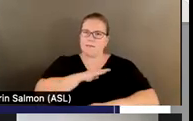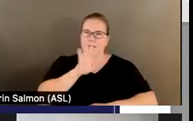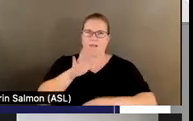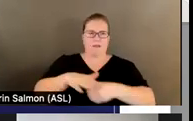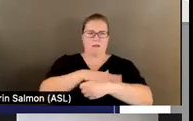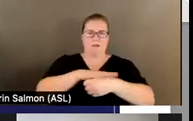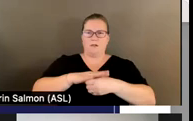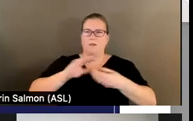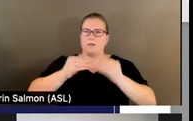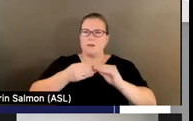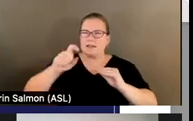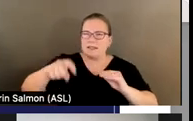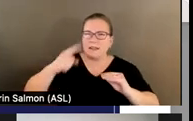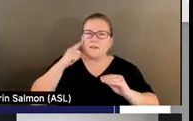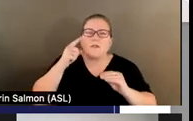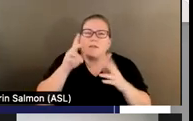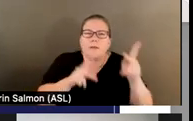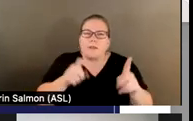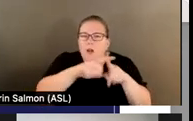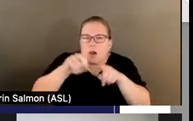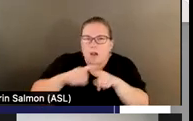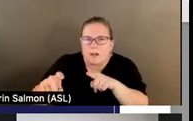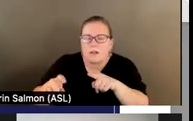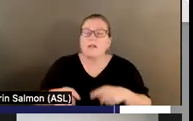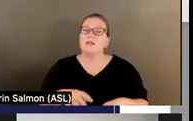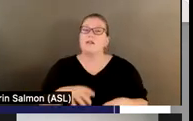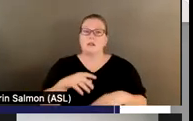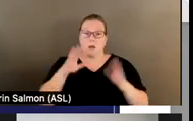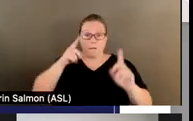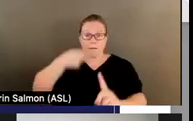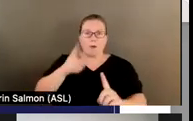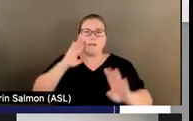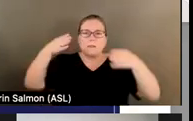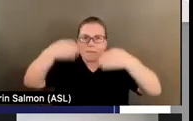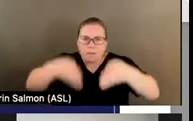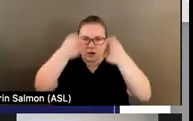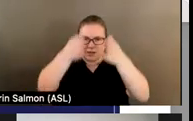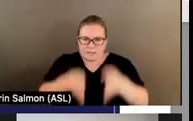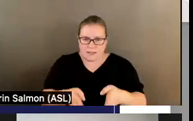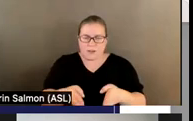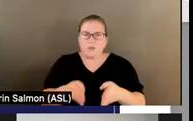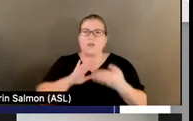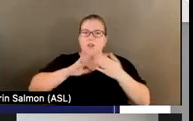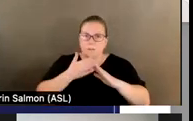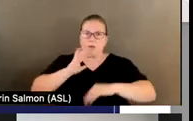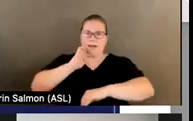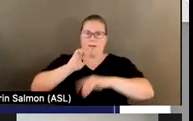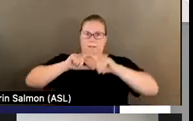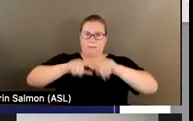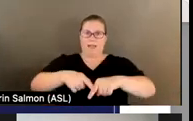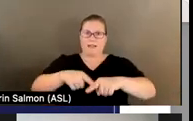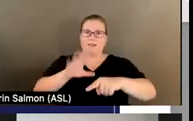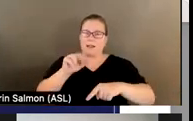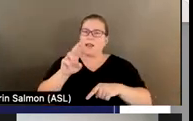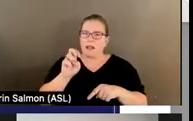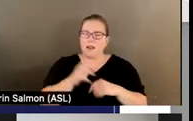result is a comprehensive, person-centered, community-based care. In return for meeting the